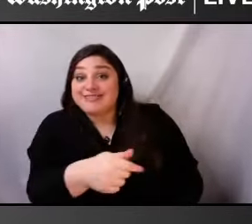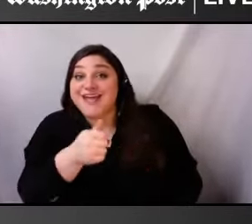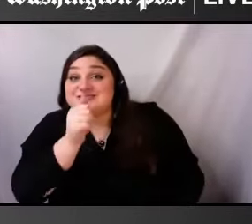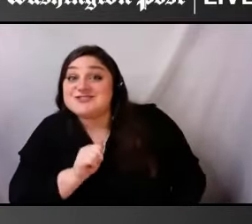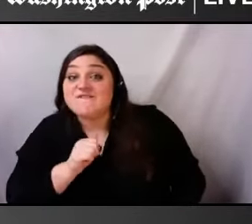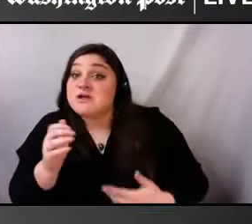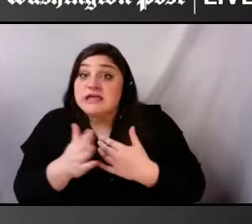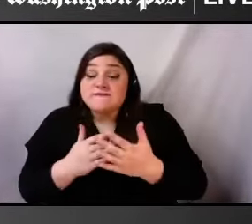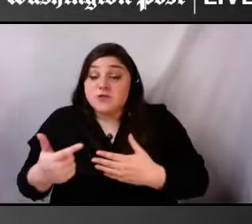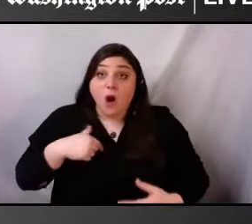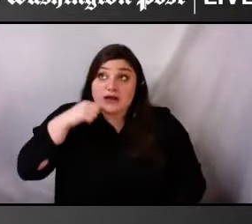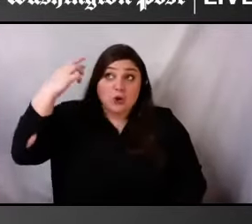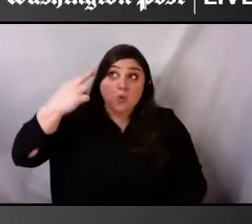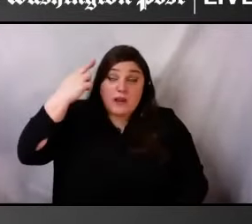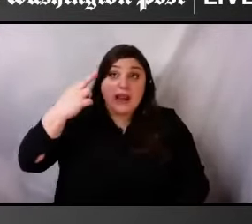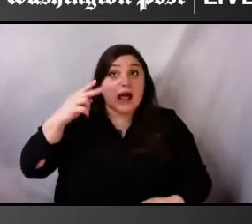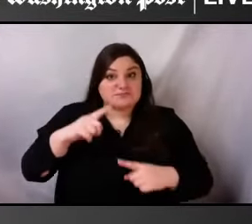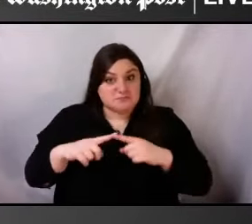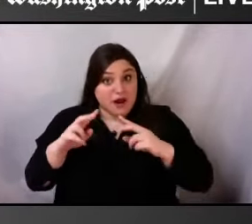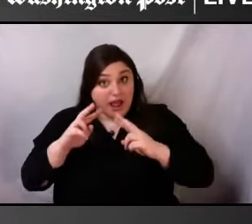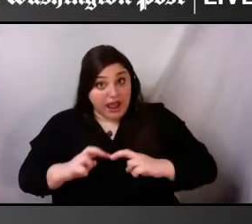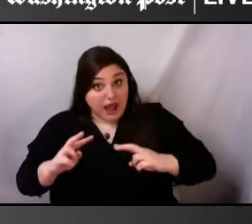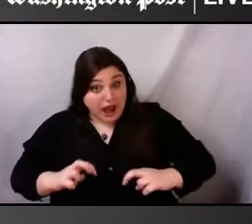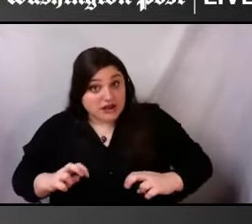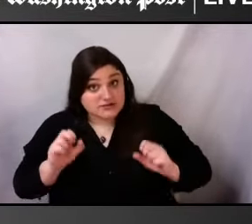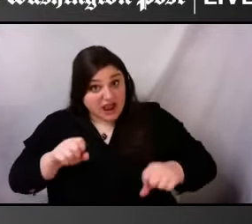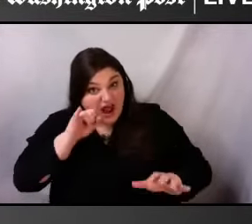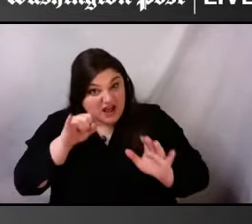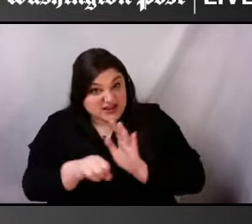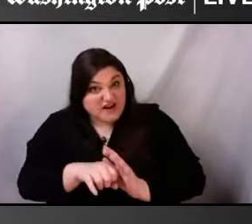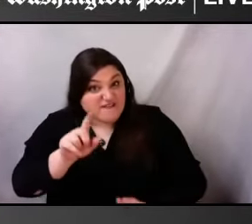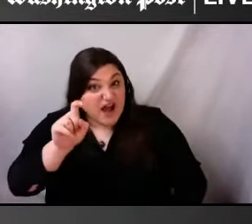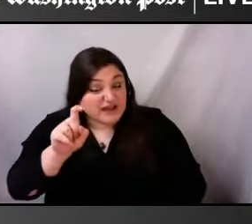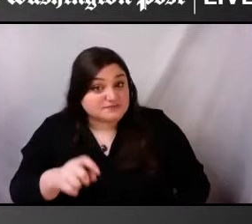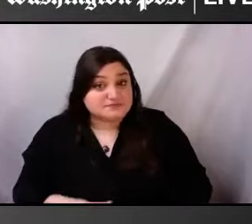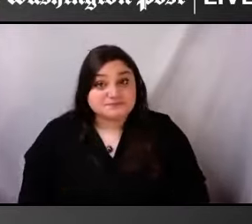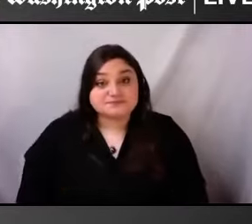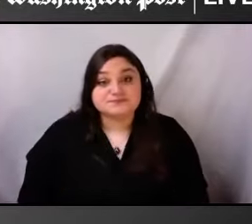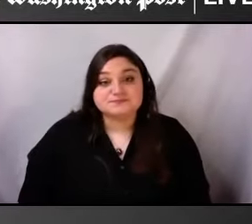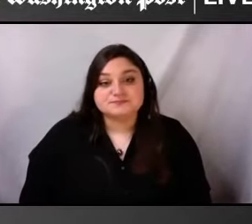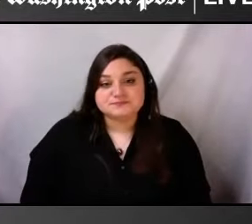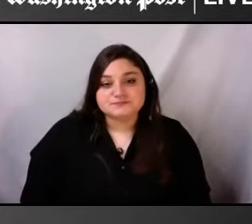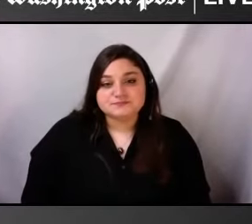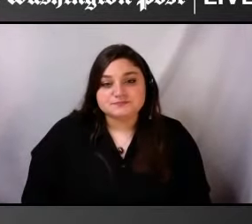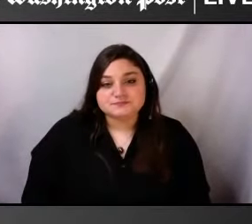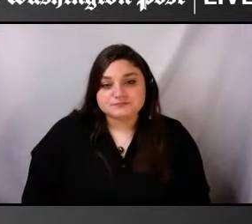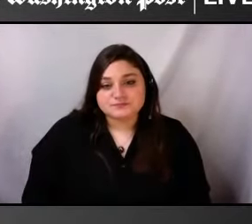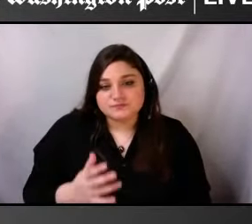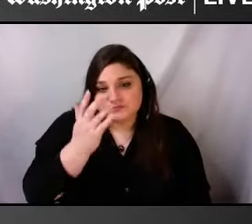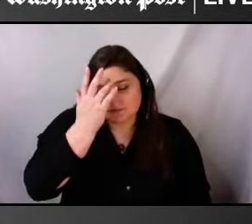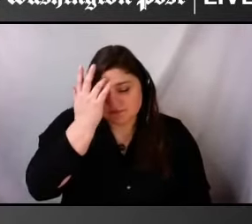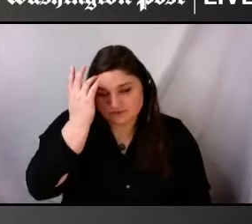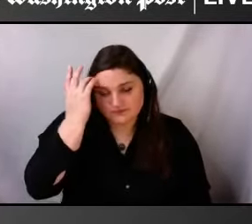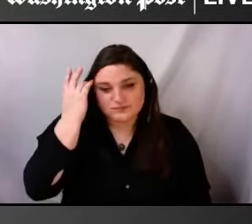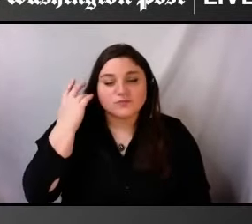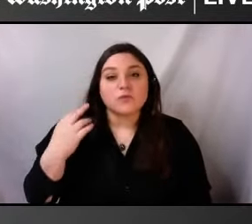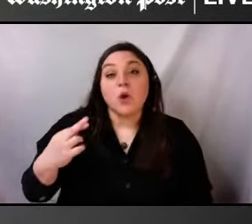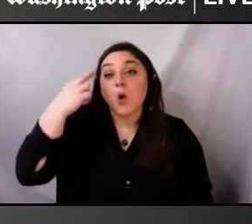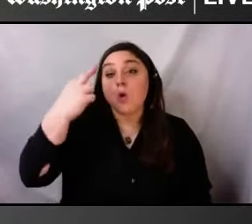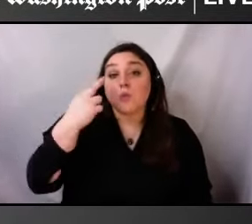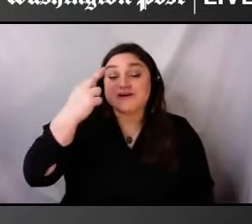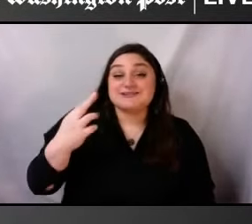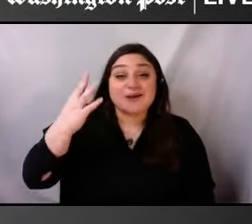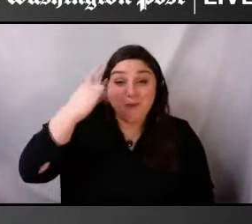With, and I bring that up because the disability community has been hidden in plain sight for so long.